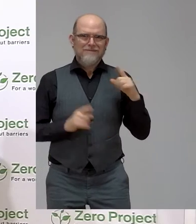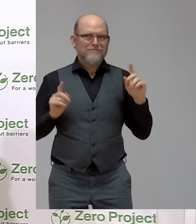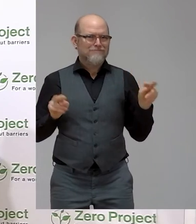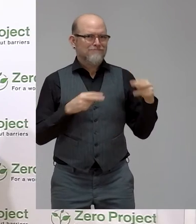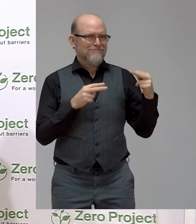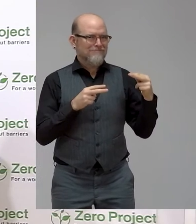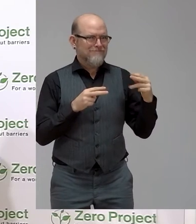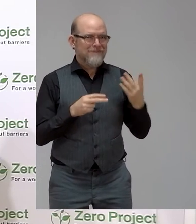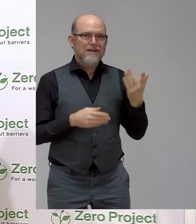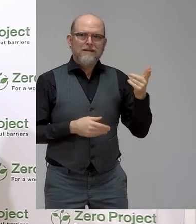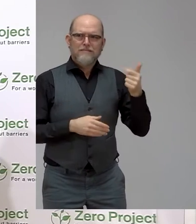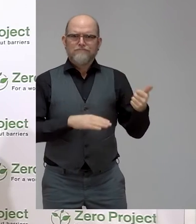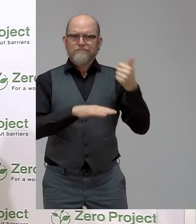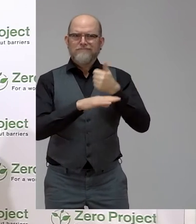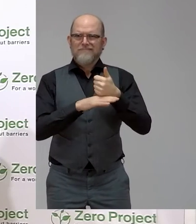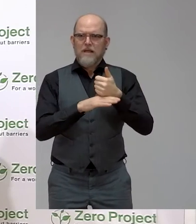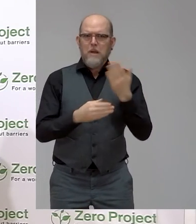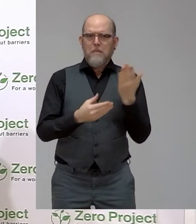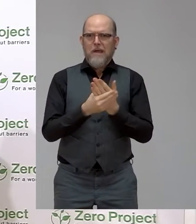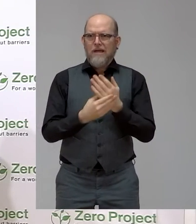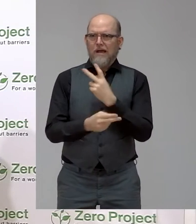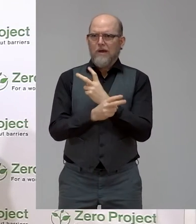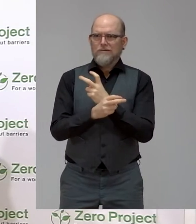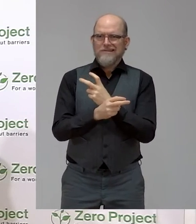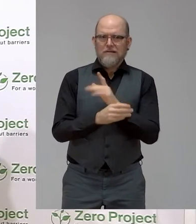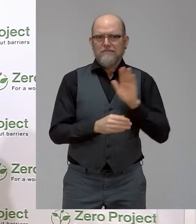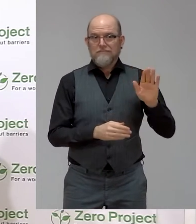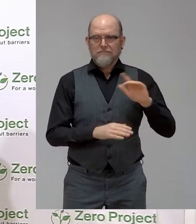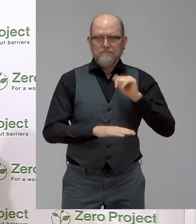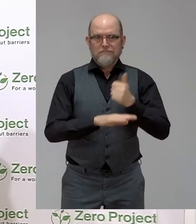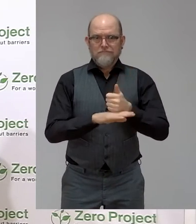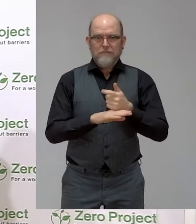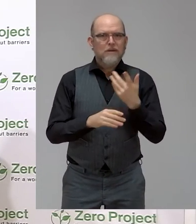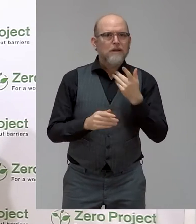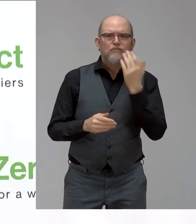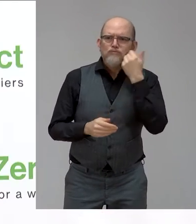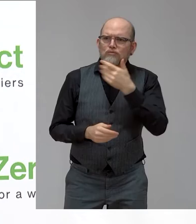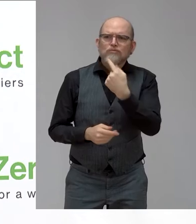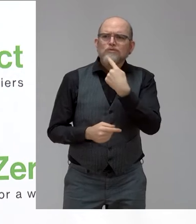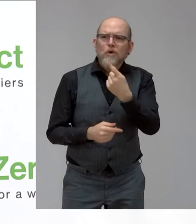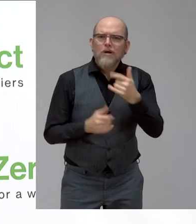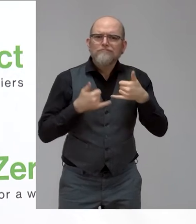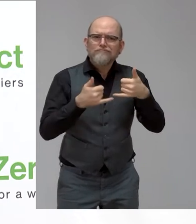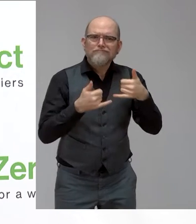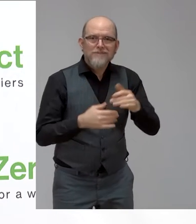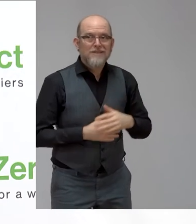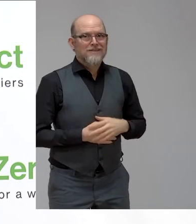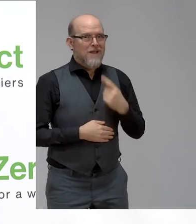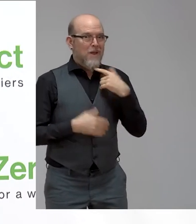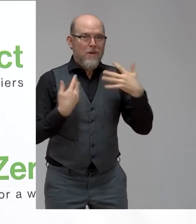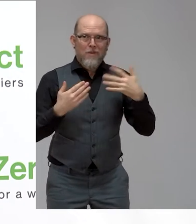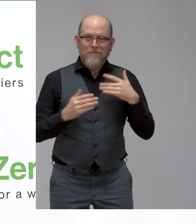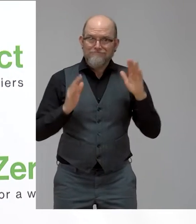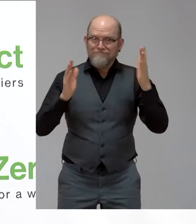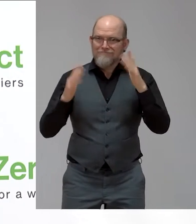Georgina, a brief comment on the videos you just saw. It is very, very impressive to see